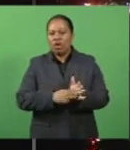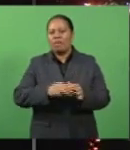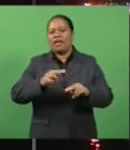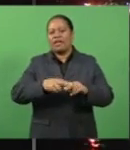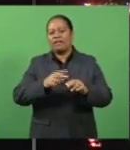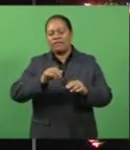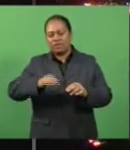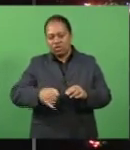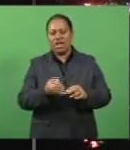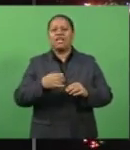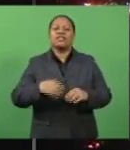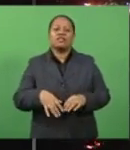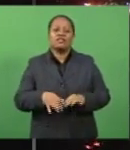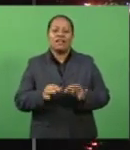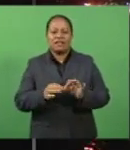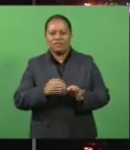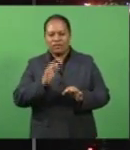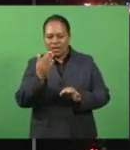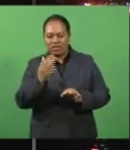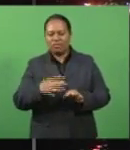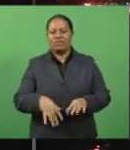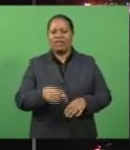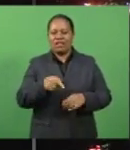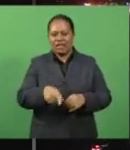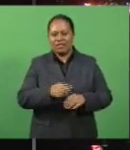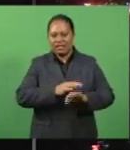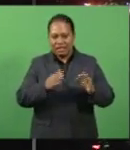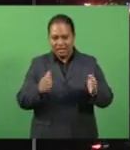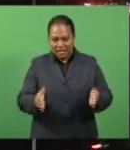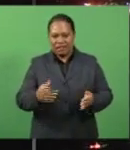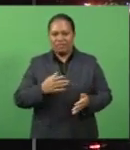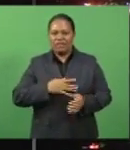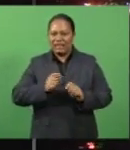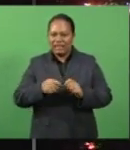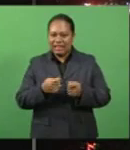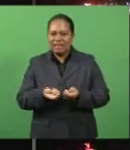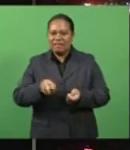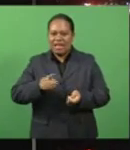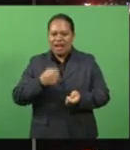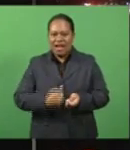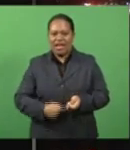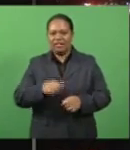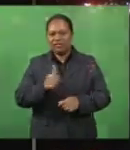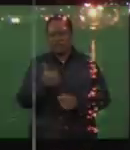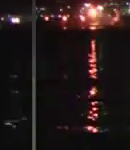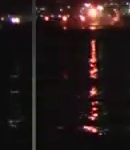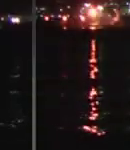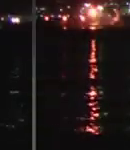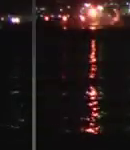page, FBC News. That's it from the news desk this evening. From the team and I, stay safe and good night.